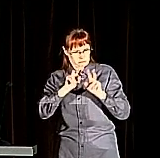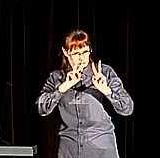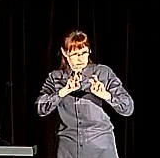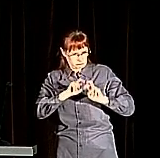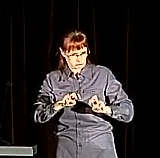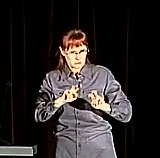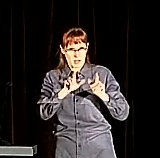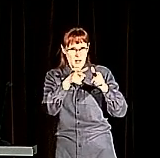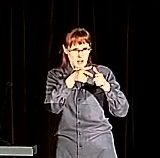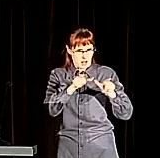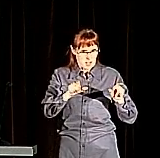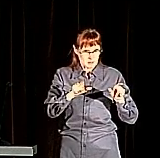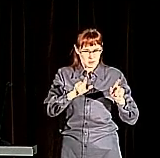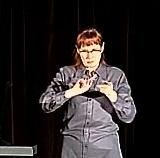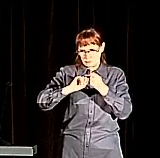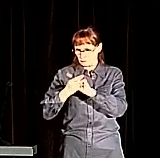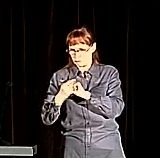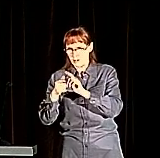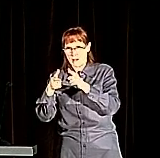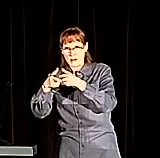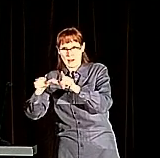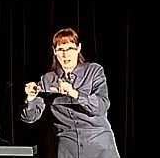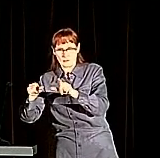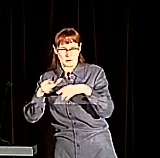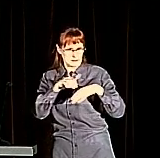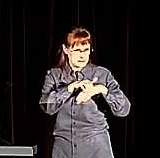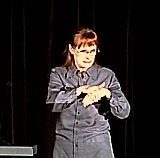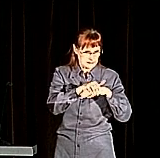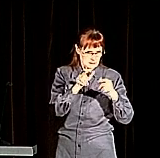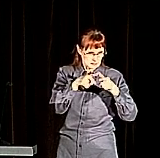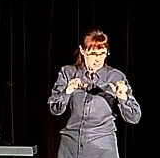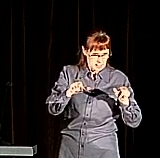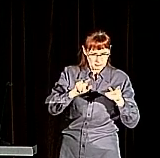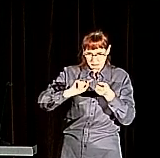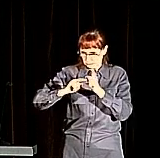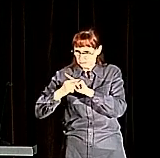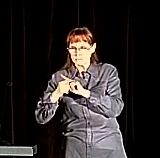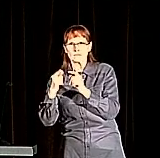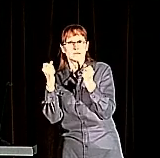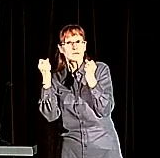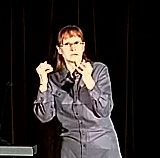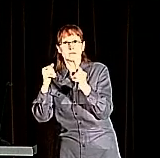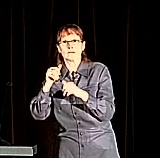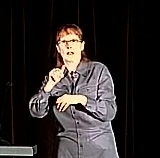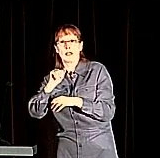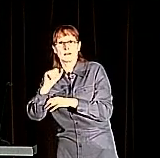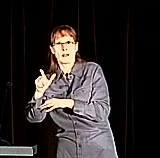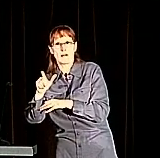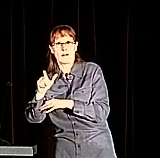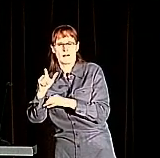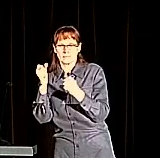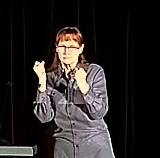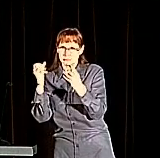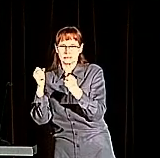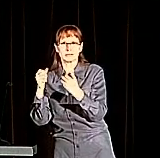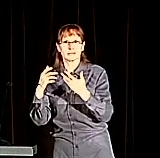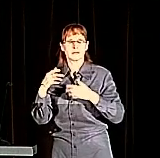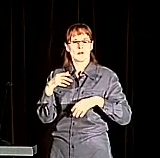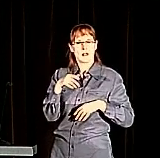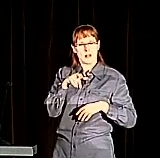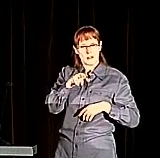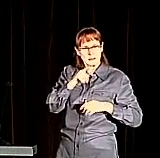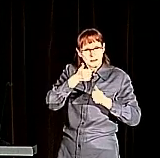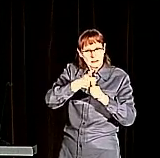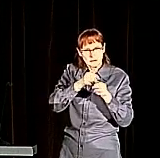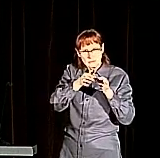and we enmesh these vocabulary in lectures, definitions, explanations, pretty much all the context that we expect to be